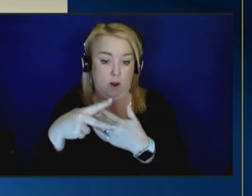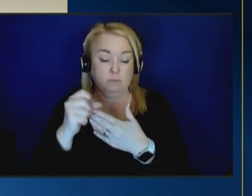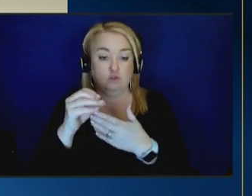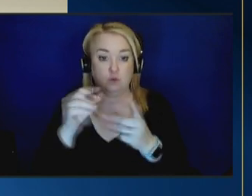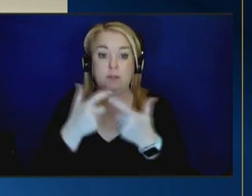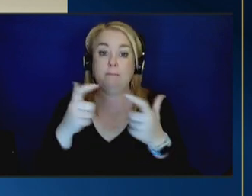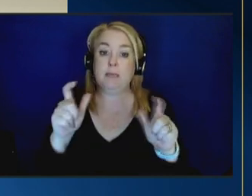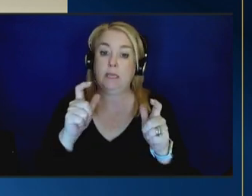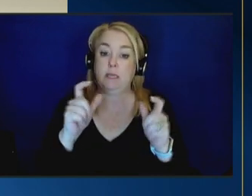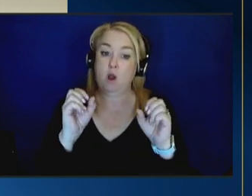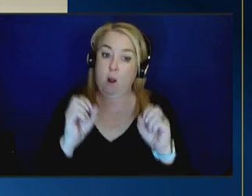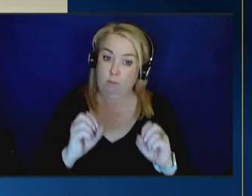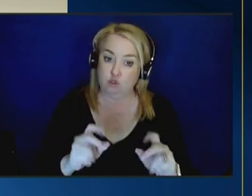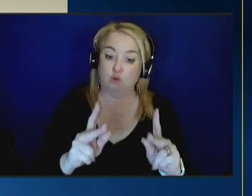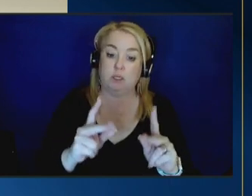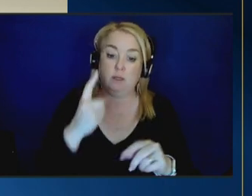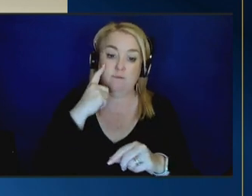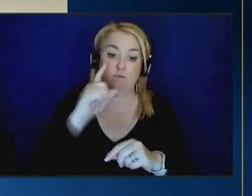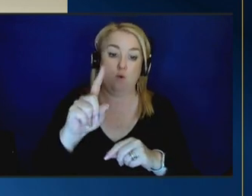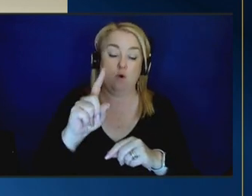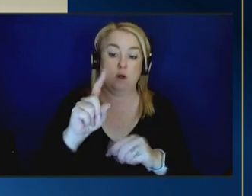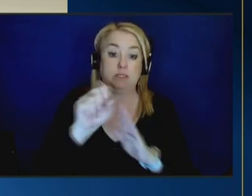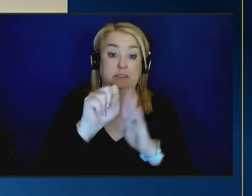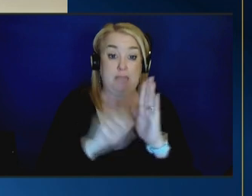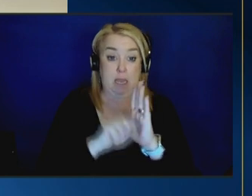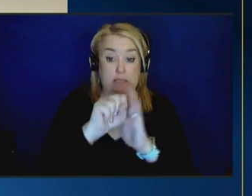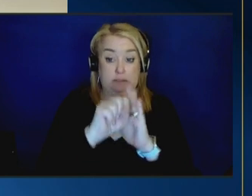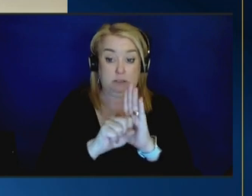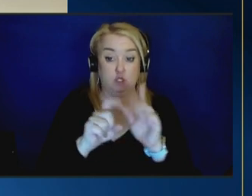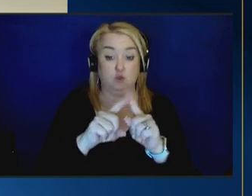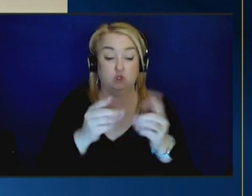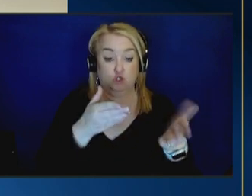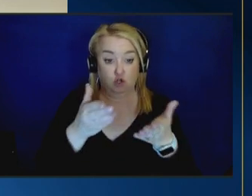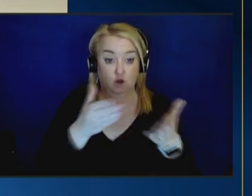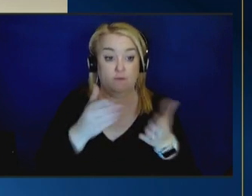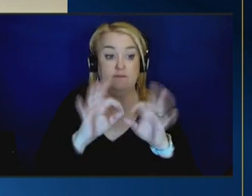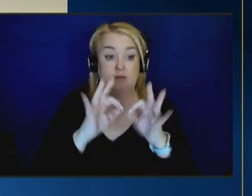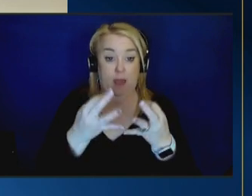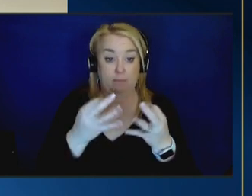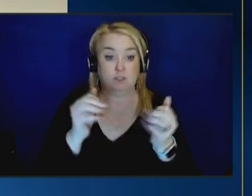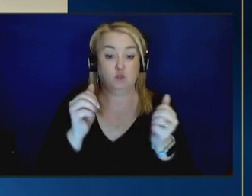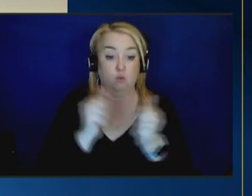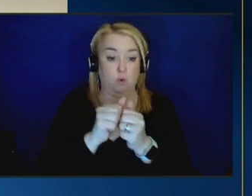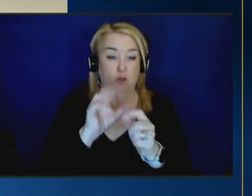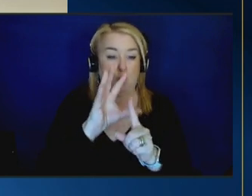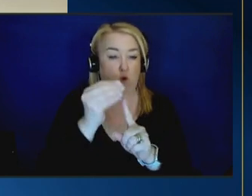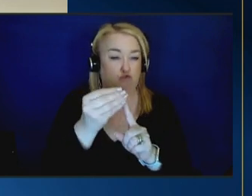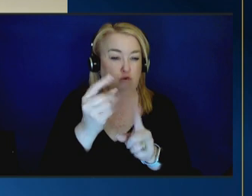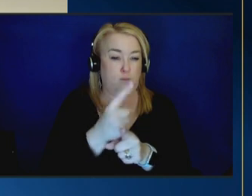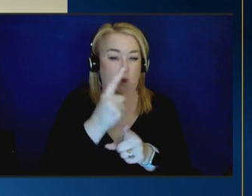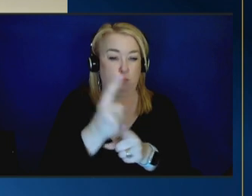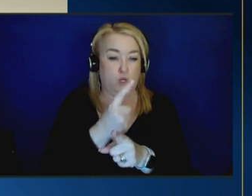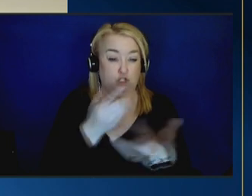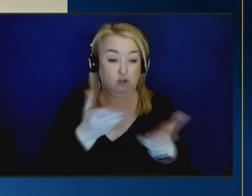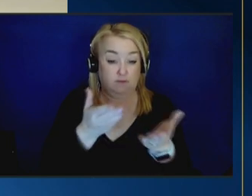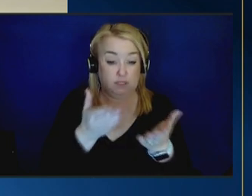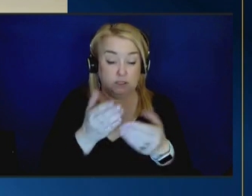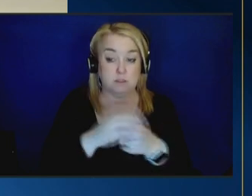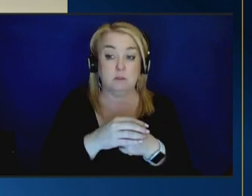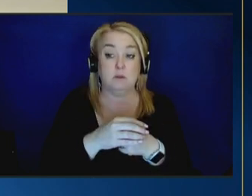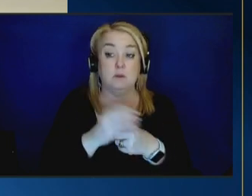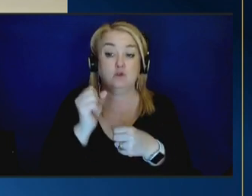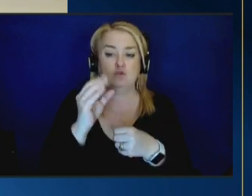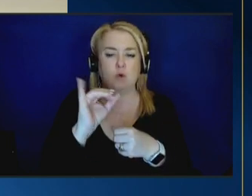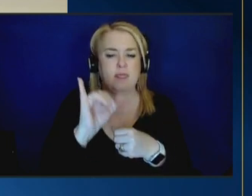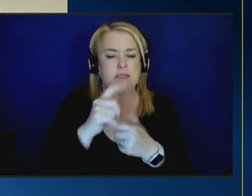for for states to serve families with culturally appropriate services so um a really interesting trend